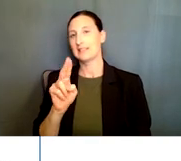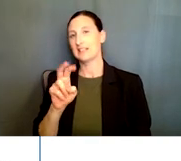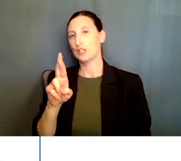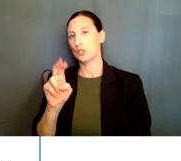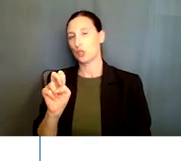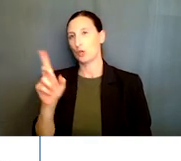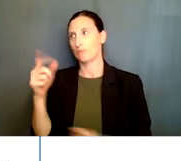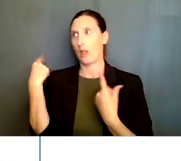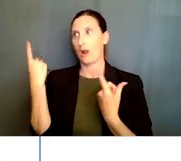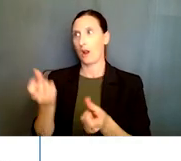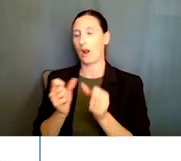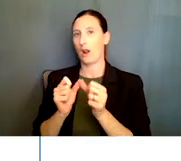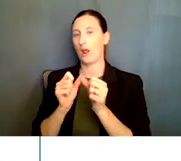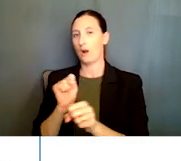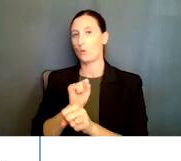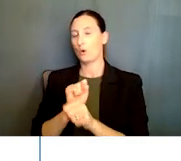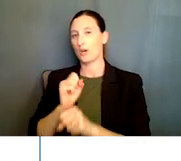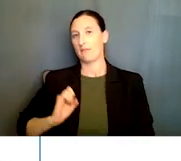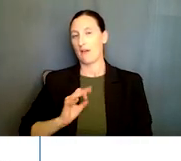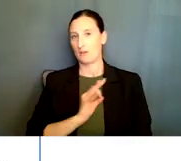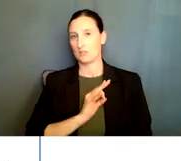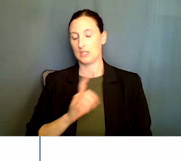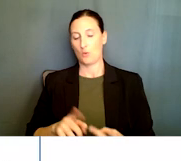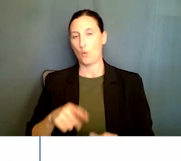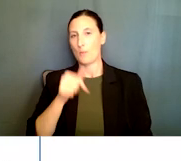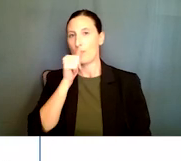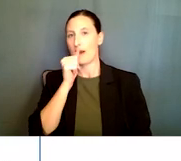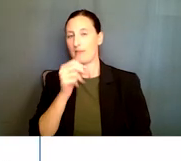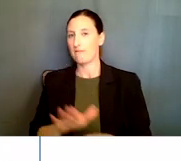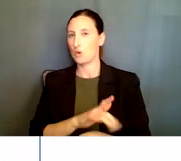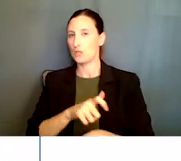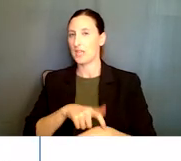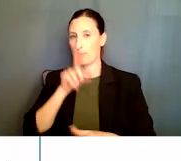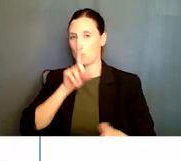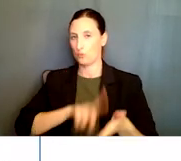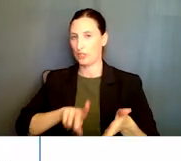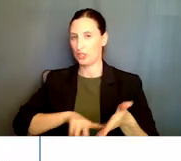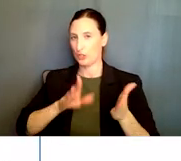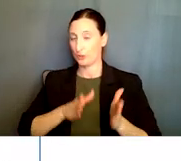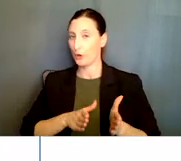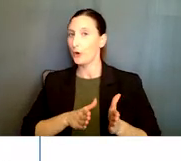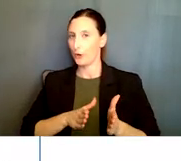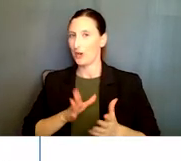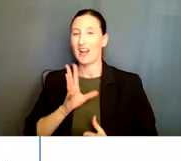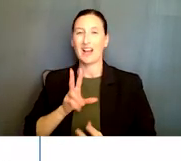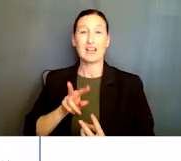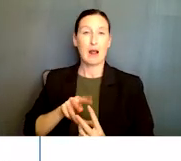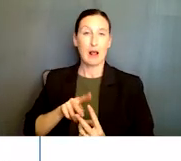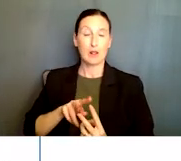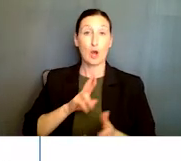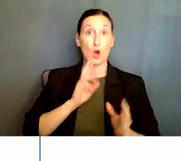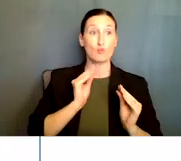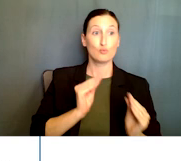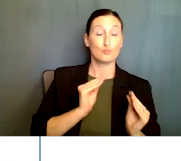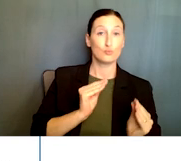or a primary full-time researcher in either a research or teaching